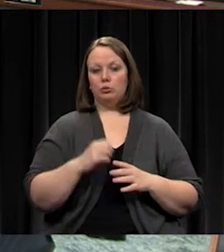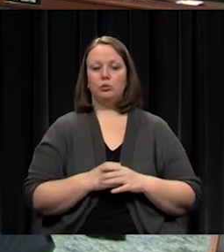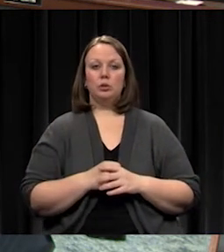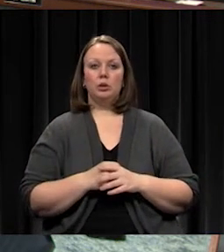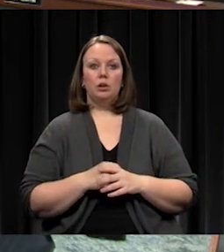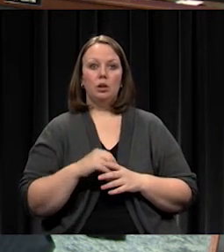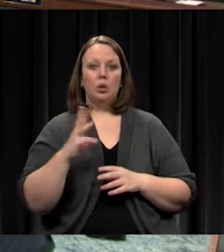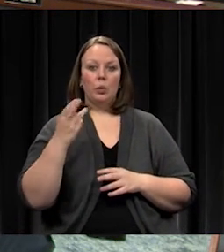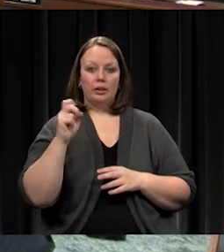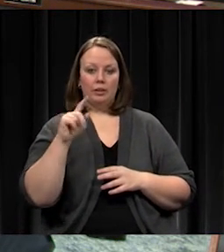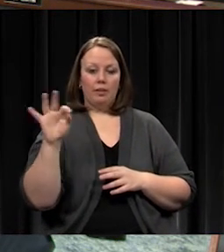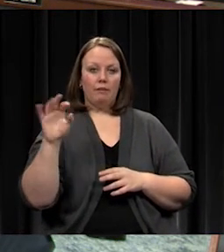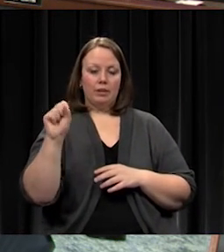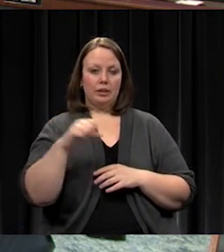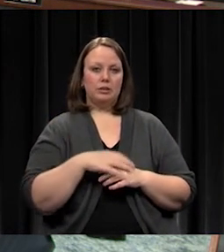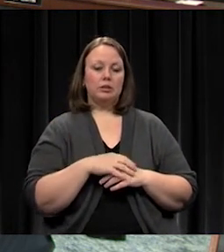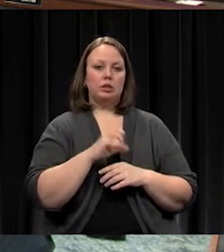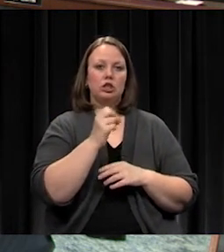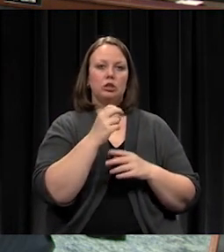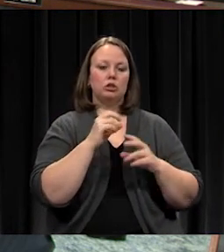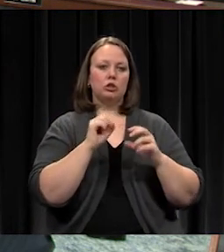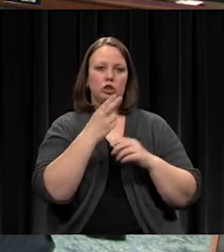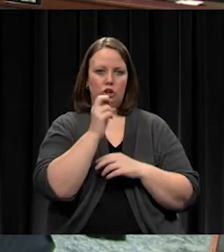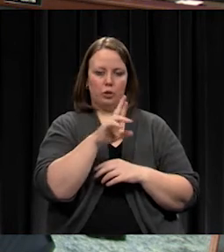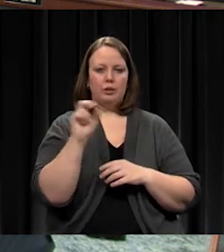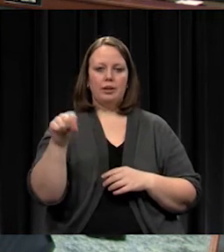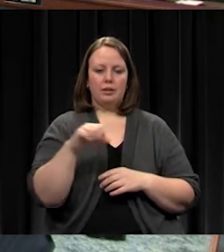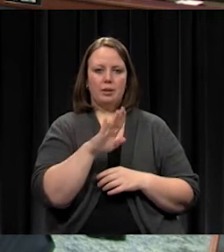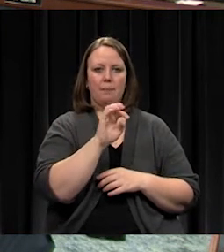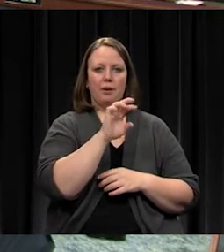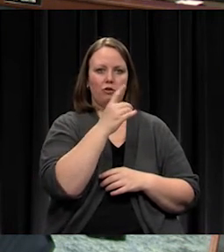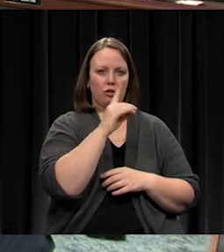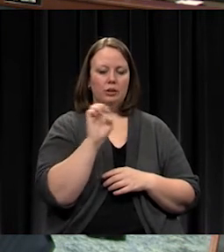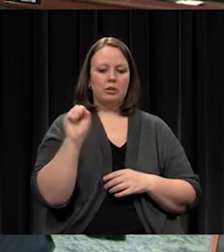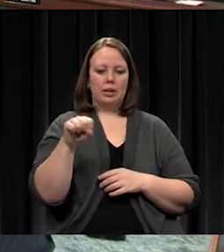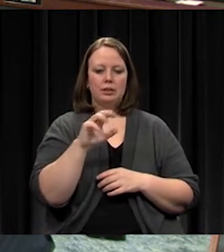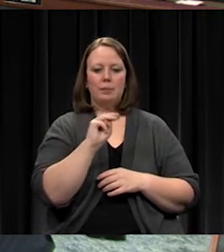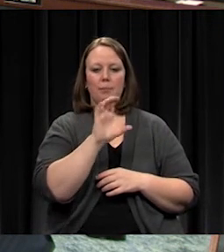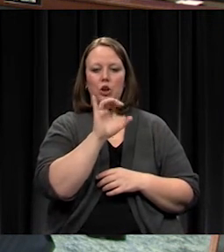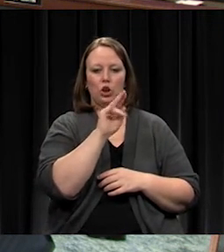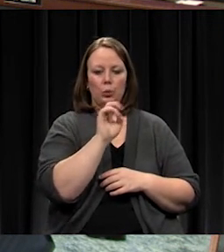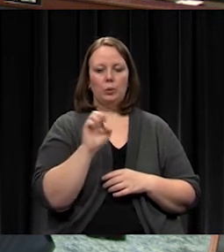Mr. Whitcliffe? Yes. Mr. Scheer? Yes. Mr. Beveridge? Yes. Mr. McCune? Yes.